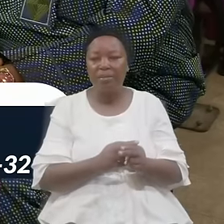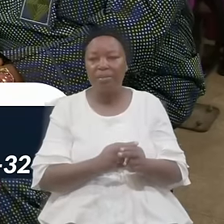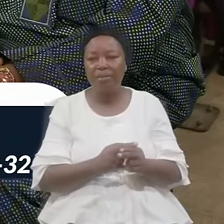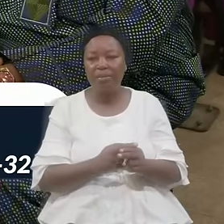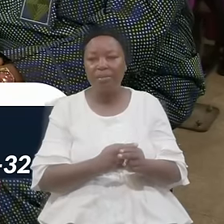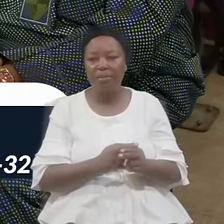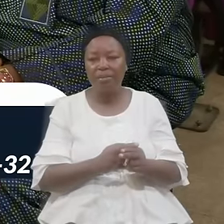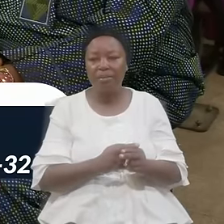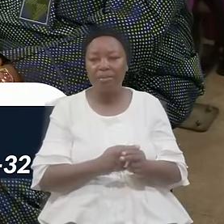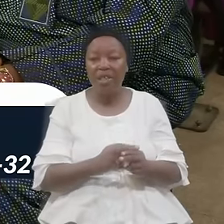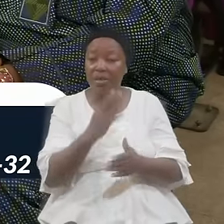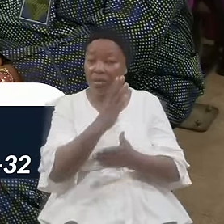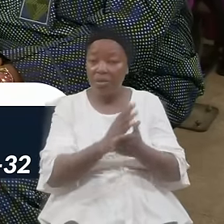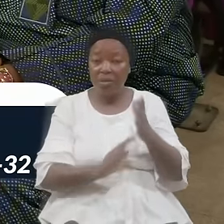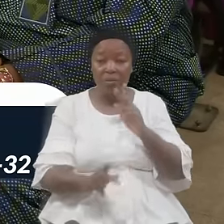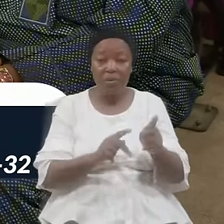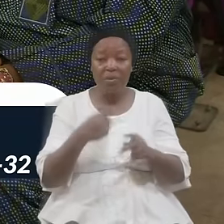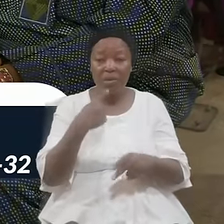Some People Say